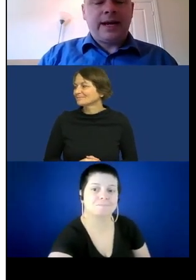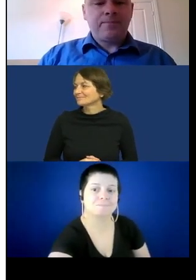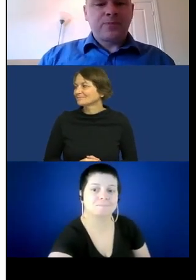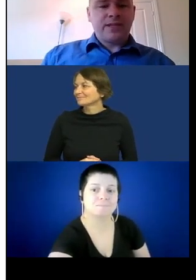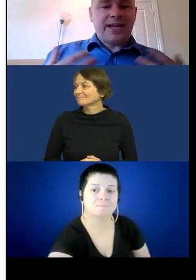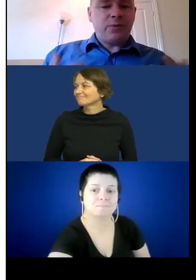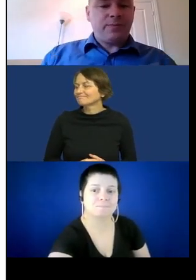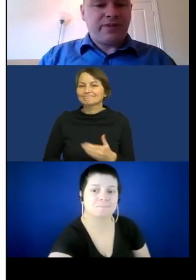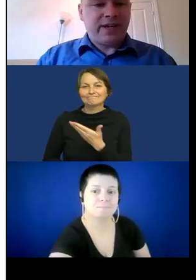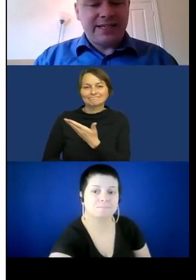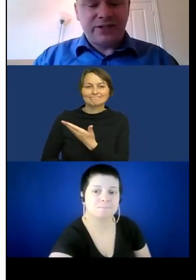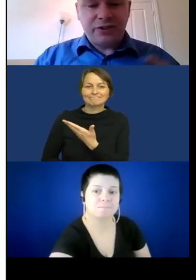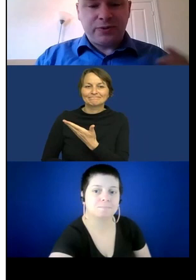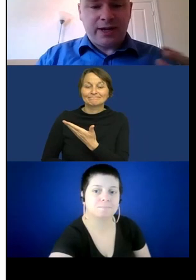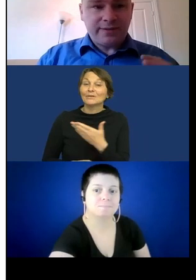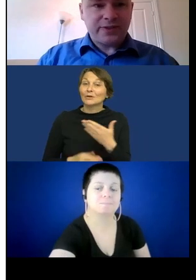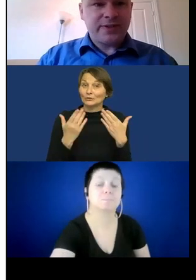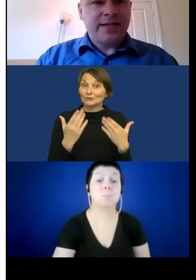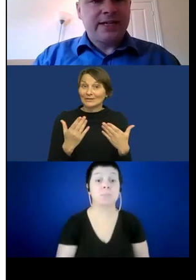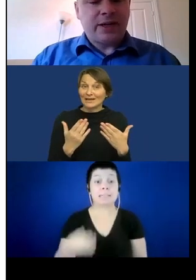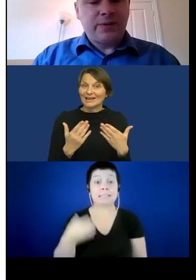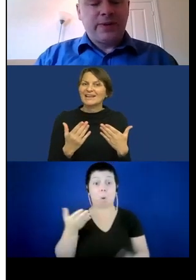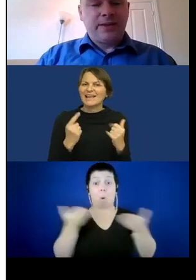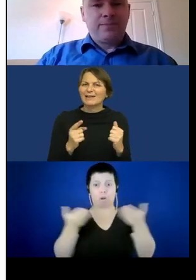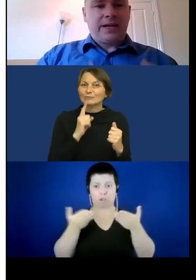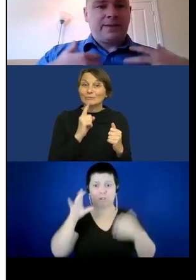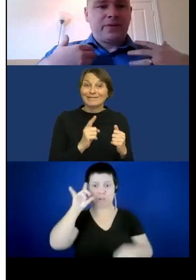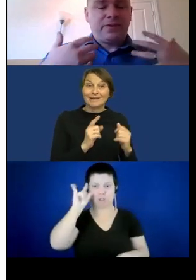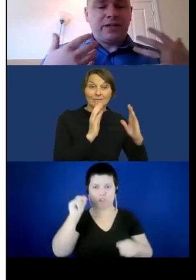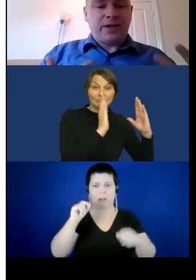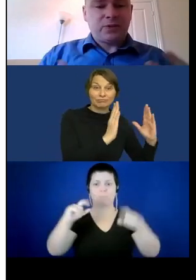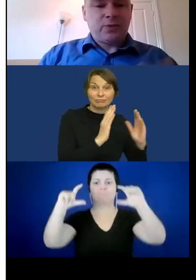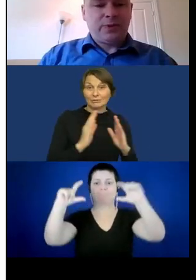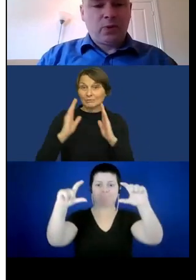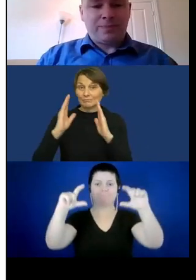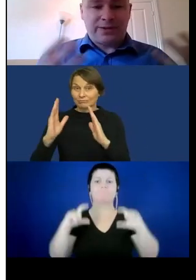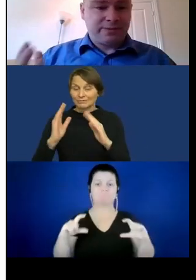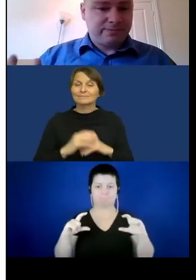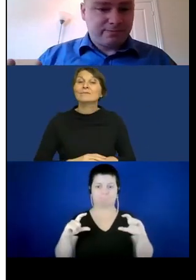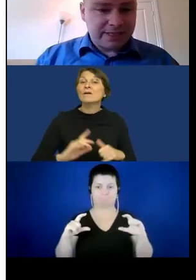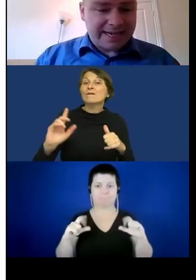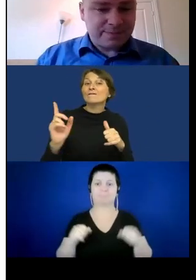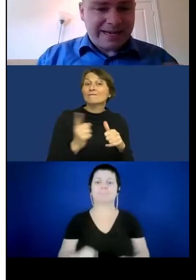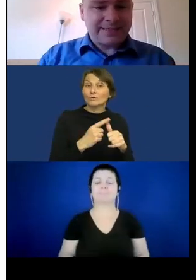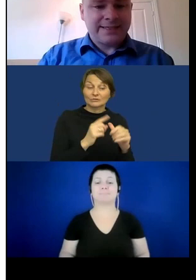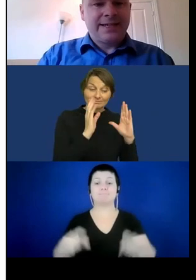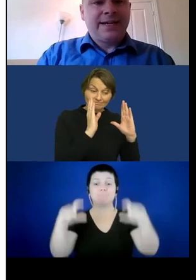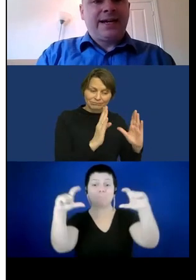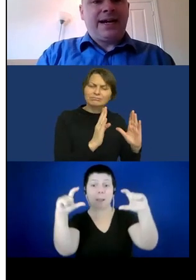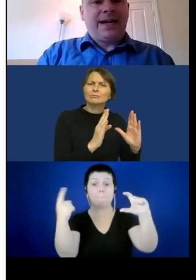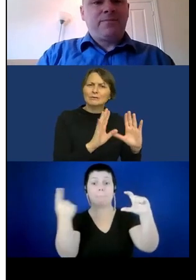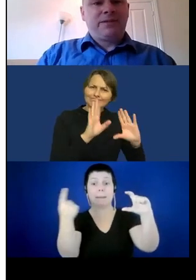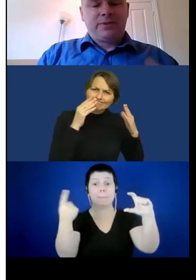The day will be divided into two halves so in the first part will be all about policy aspects